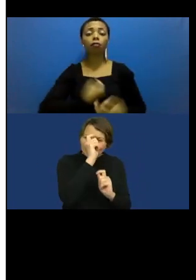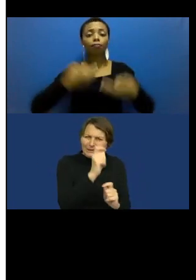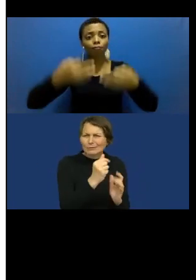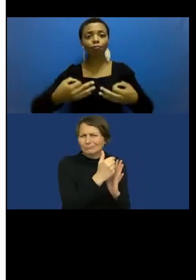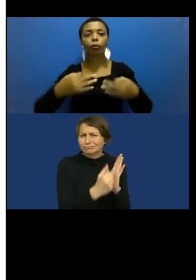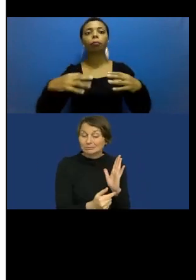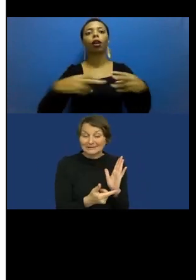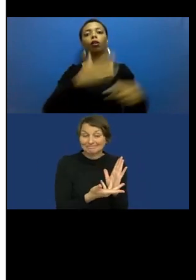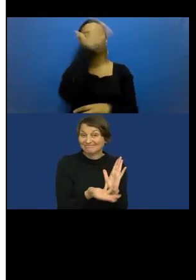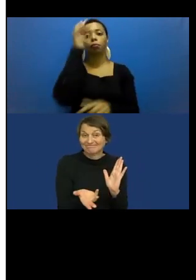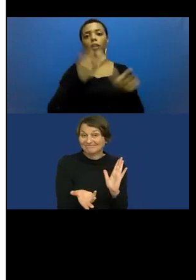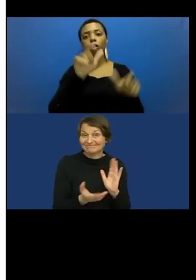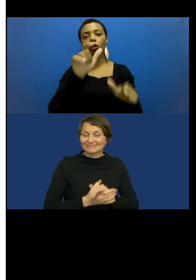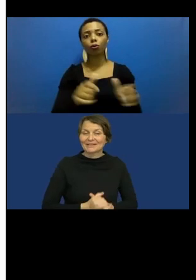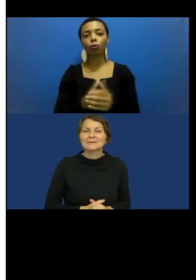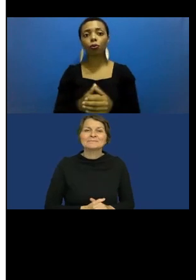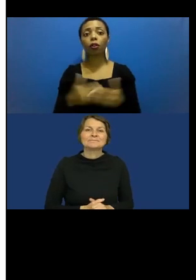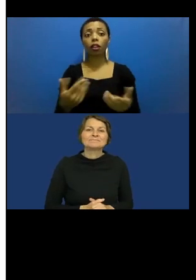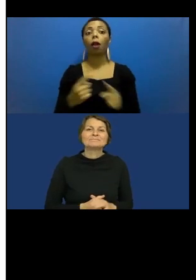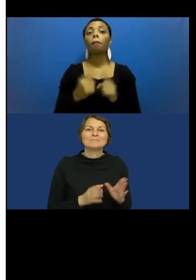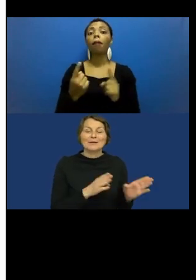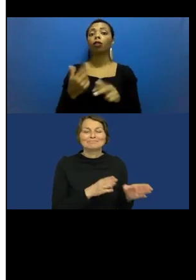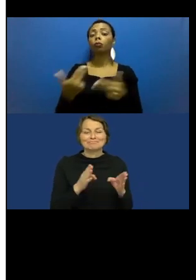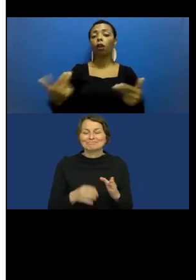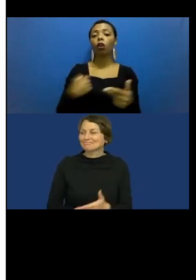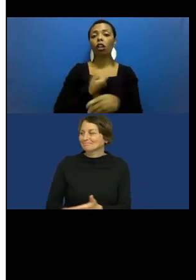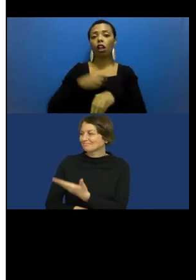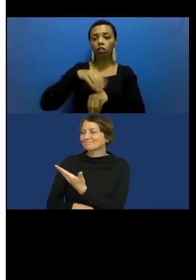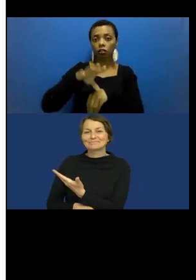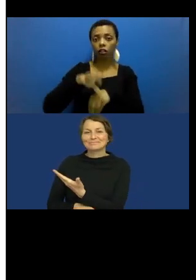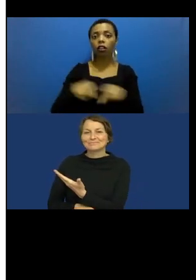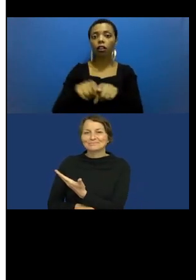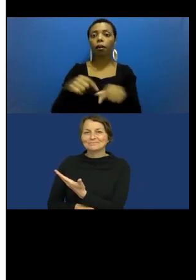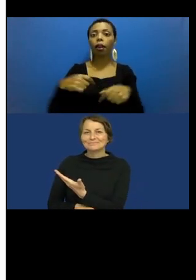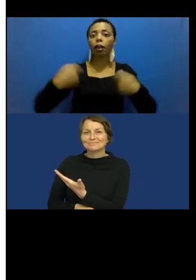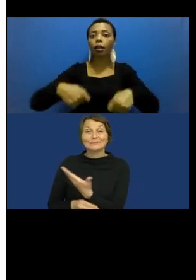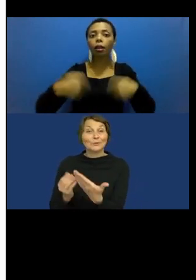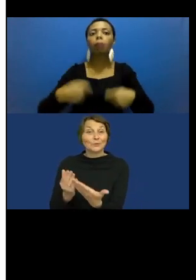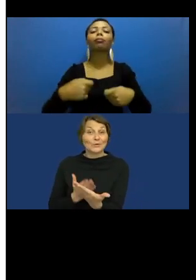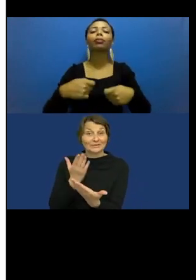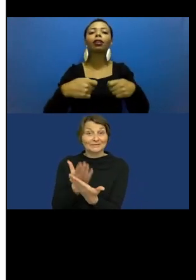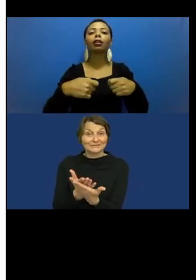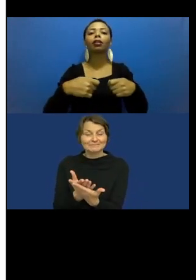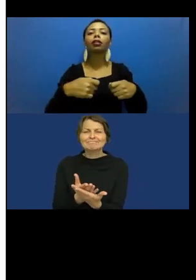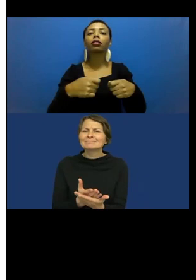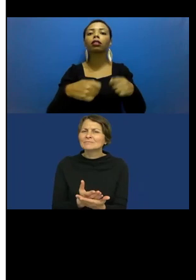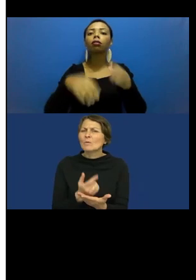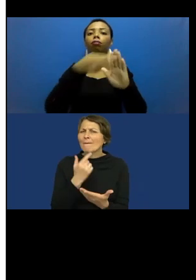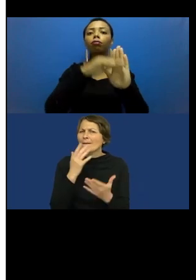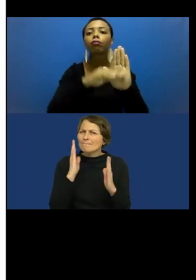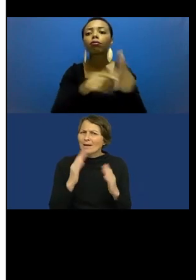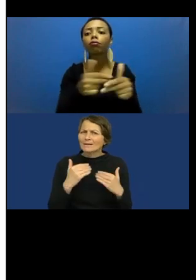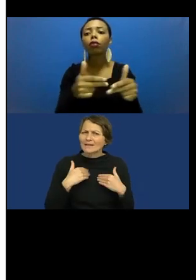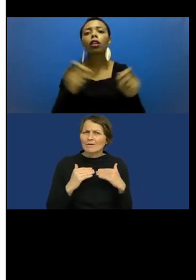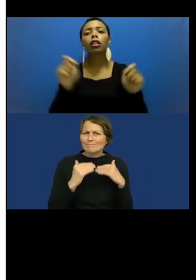But again, to the recommendations, there is a need for guidelines for procurement of technical